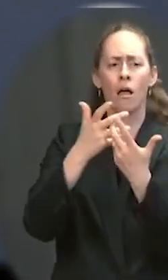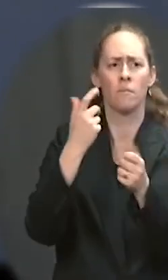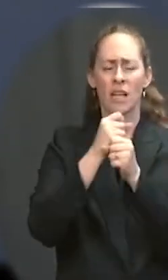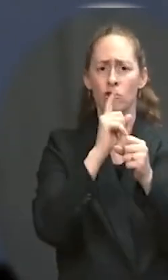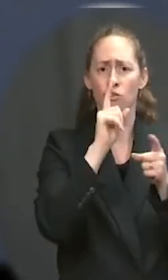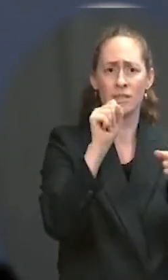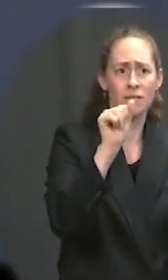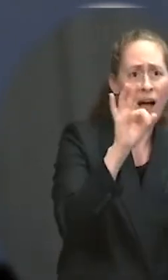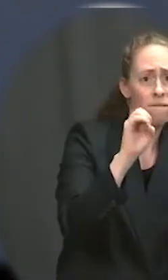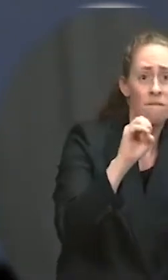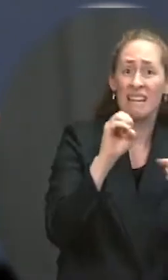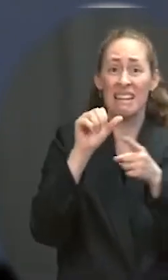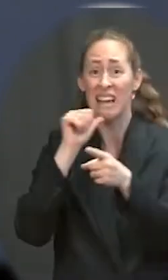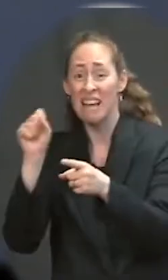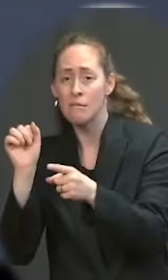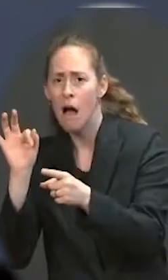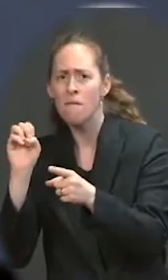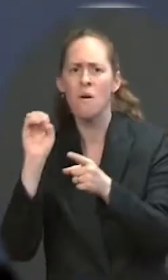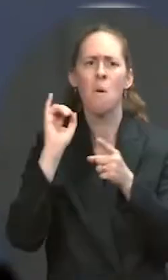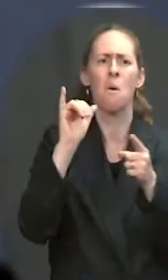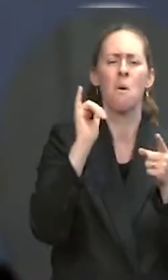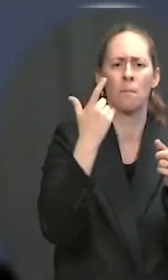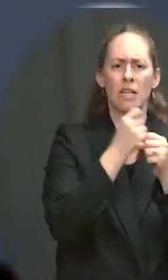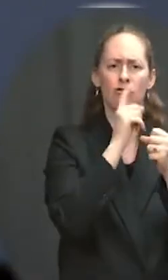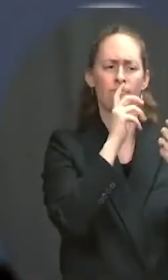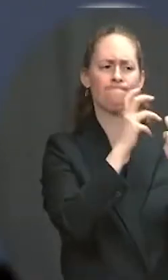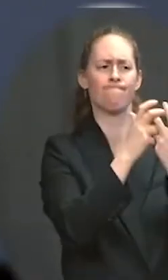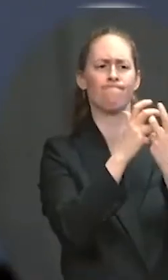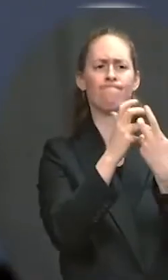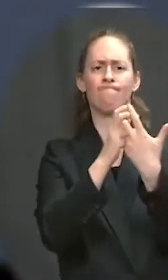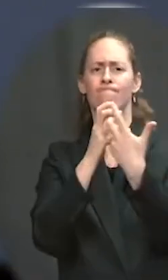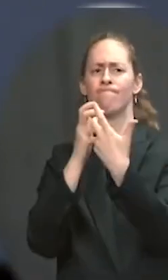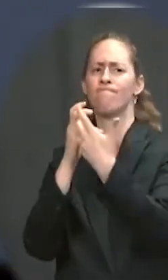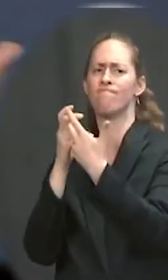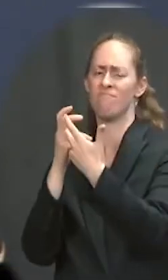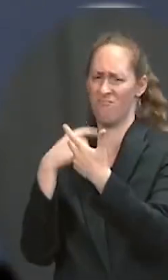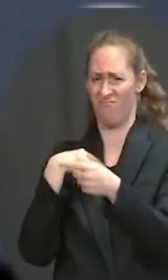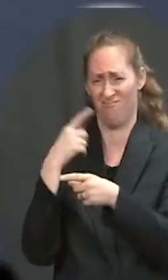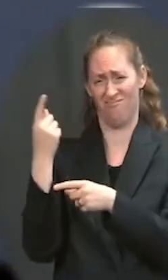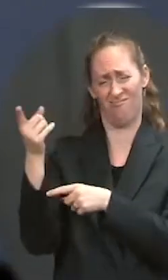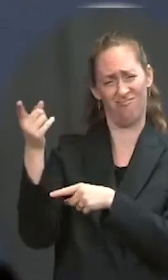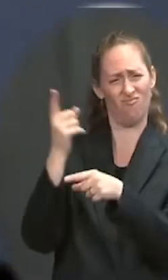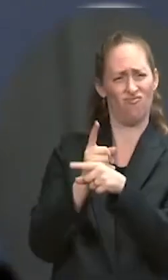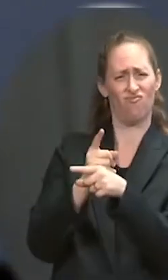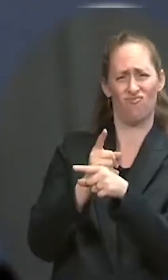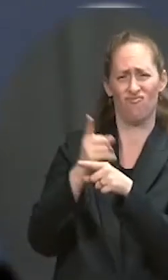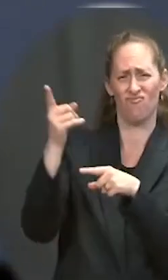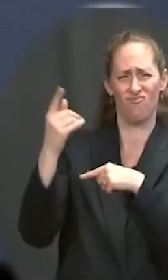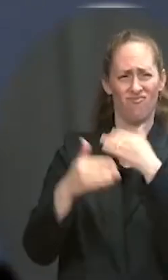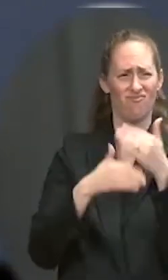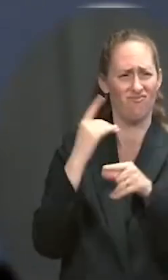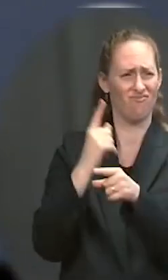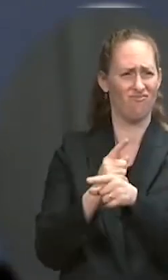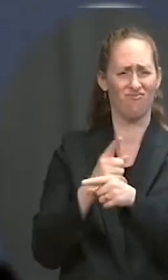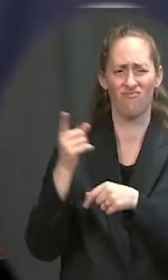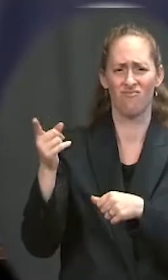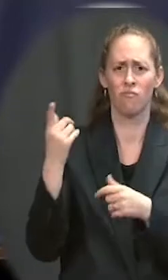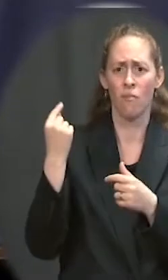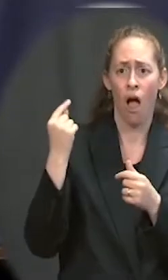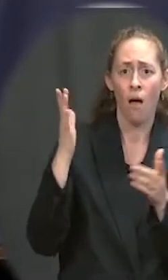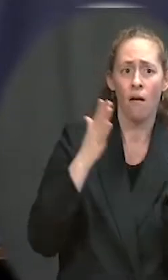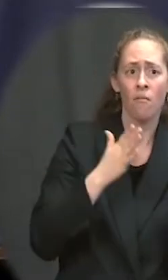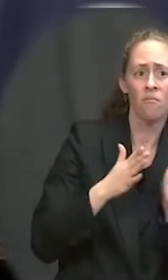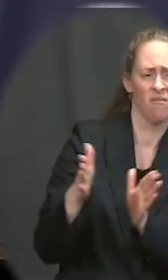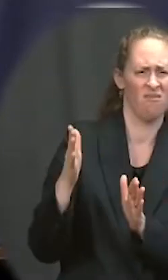guidance is aimed to protect. And that type of consultation is pretty standard as a part of their consideration processes. One other topic.